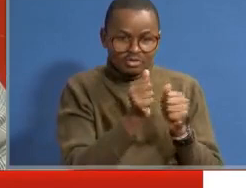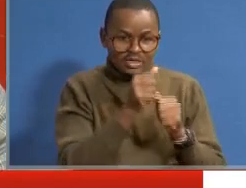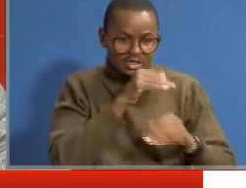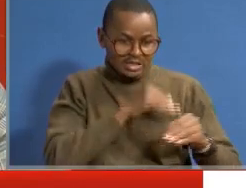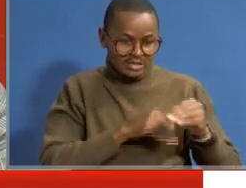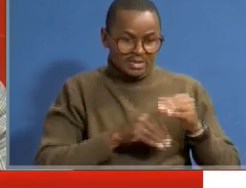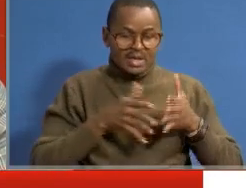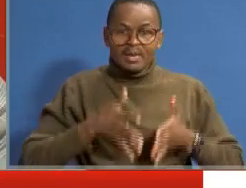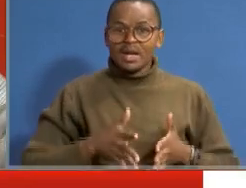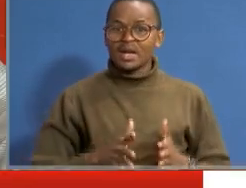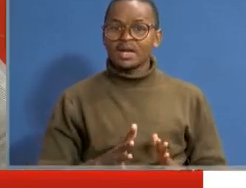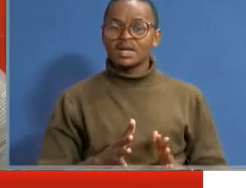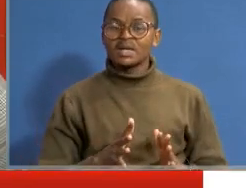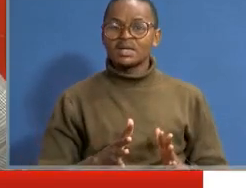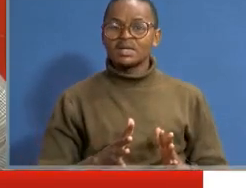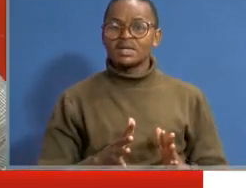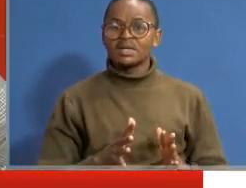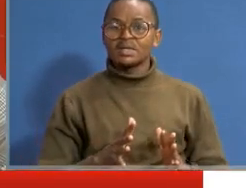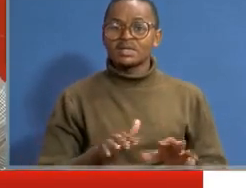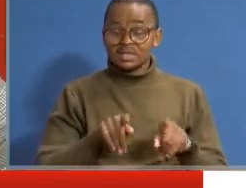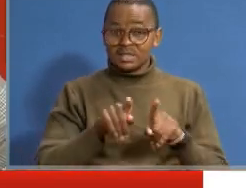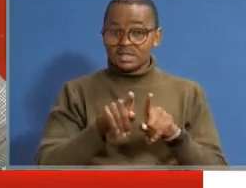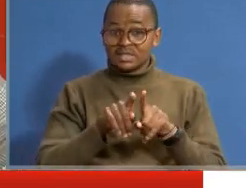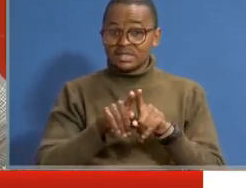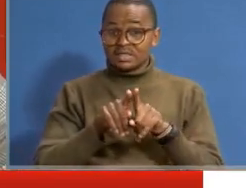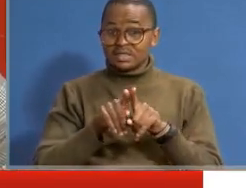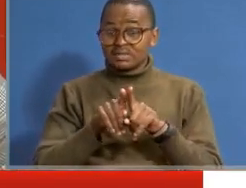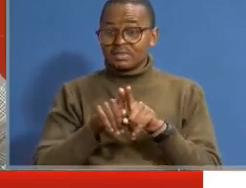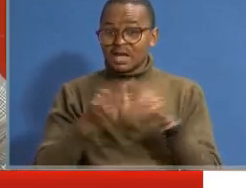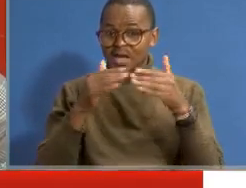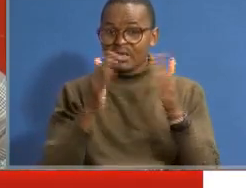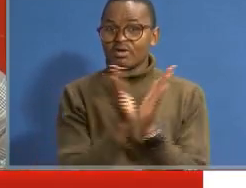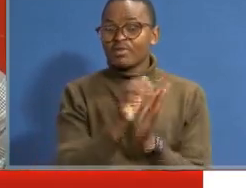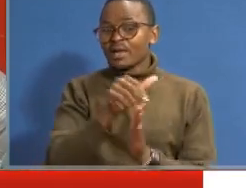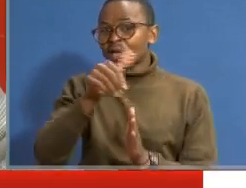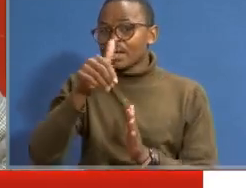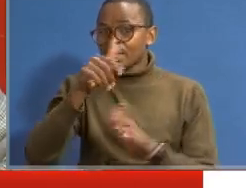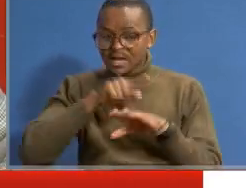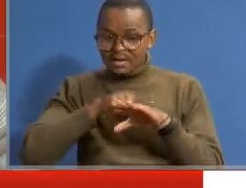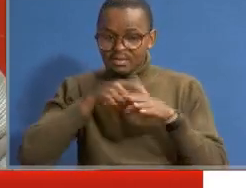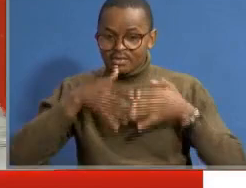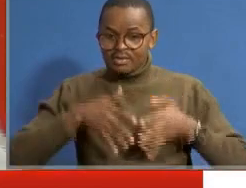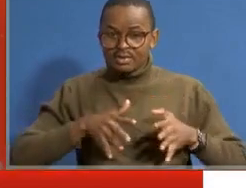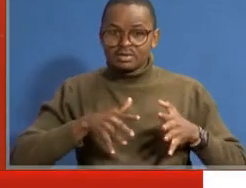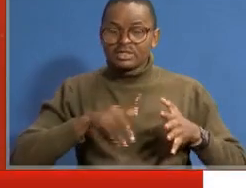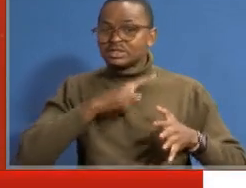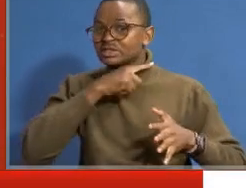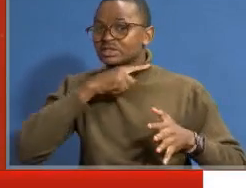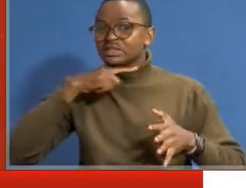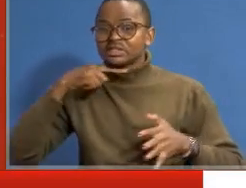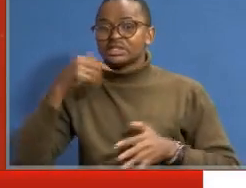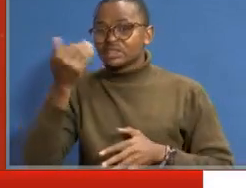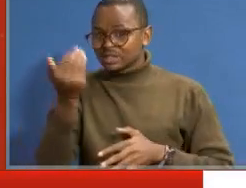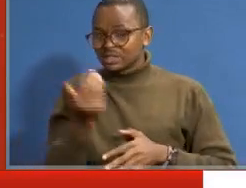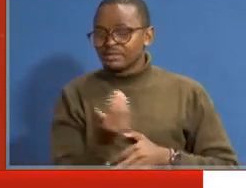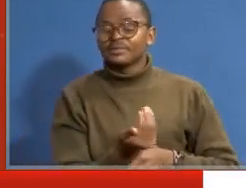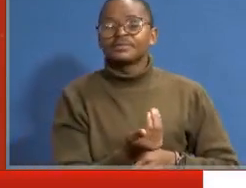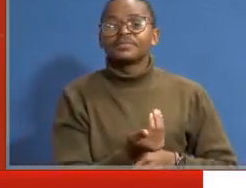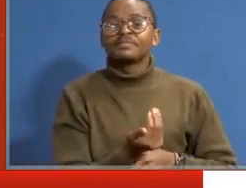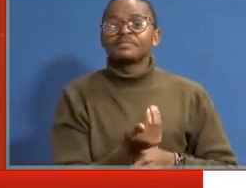when you give birth, and even in some community, when they used to give birth, they used to kill those children. Right.